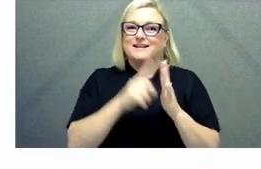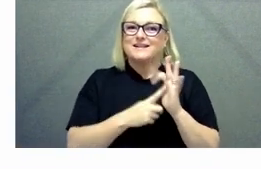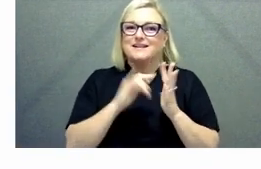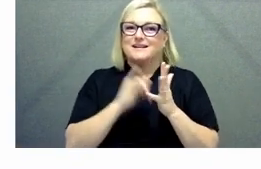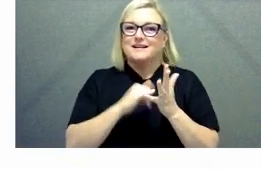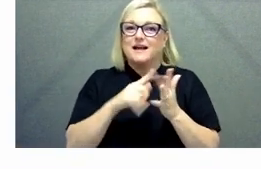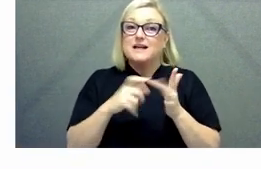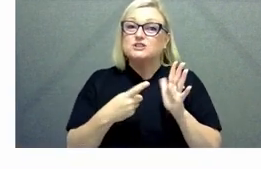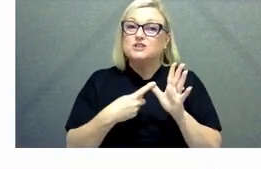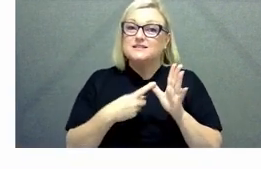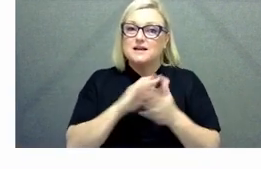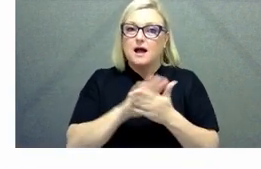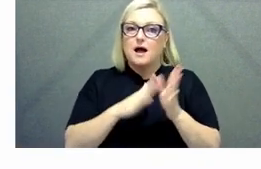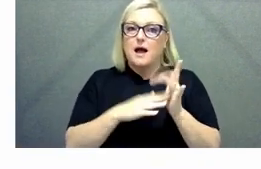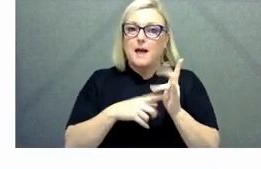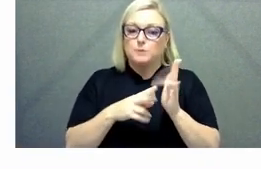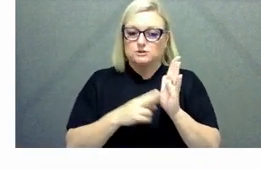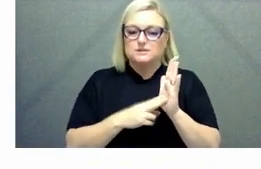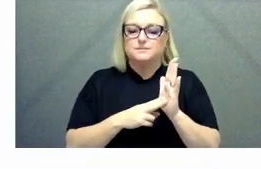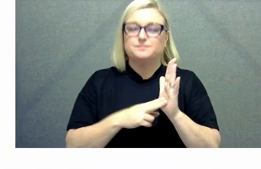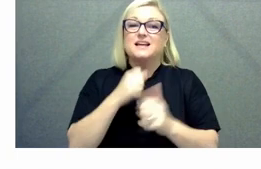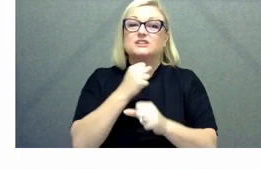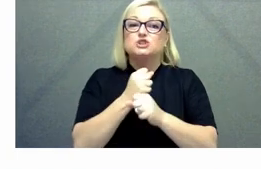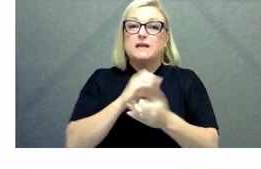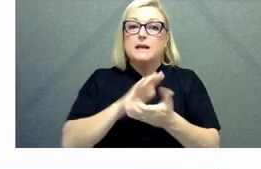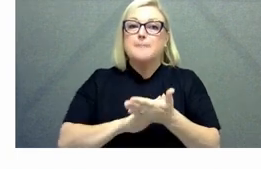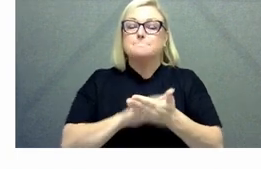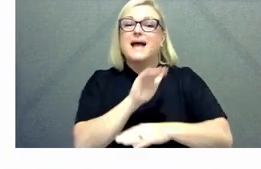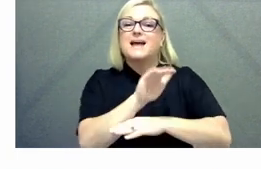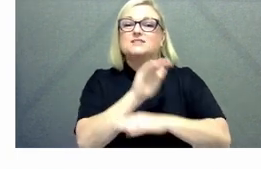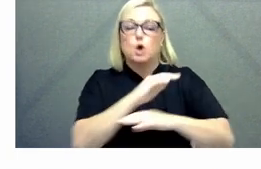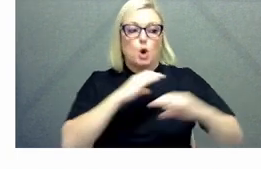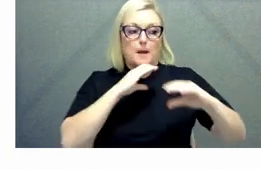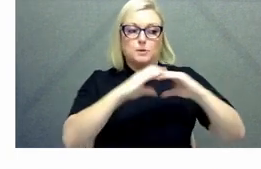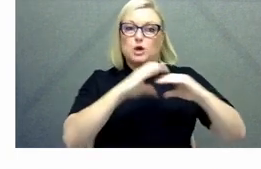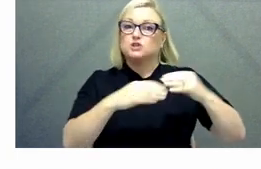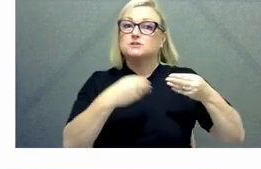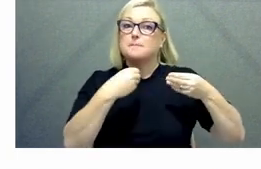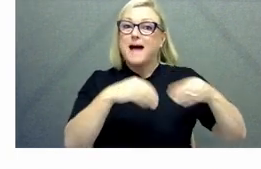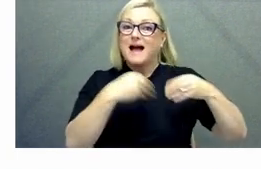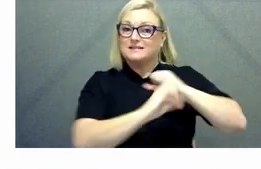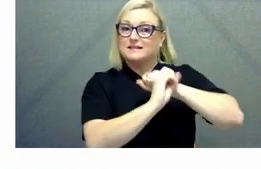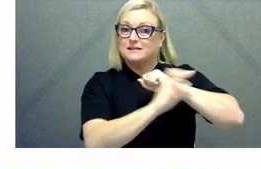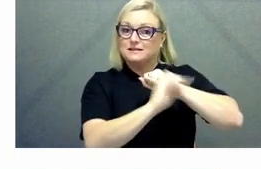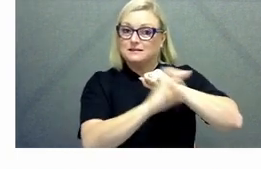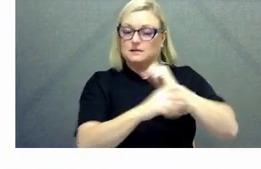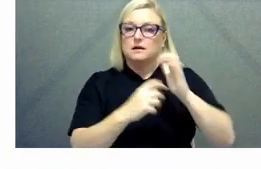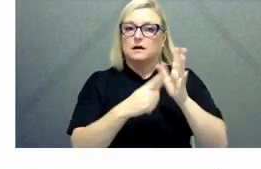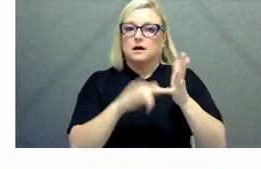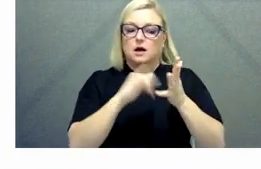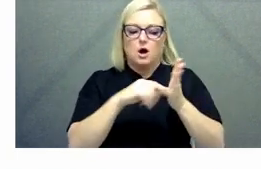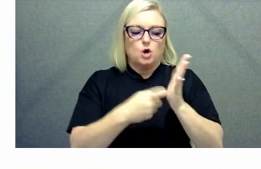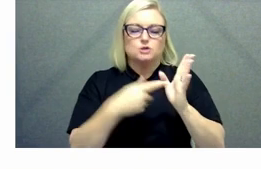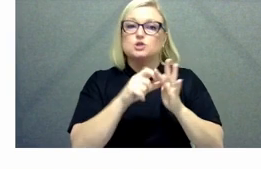general manager of external communications and marketing at austral at austrade and investment